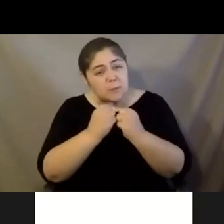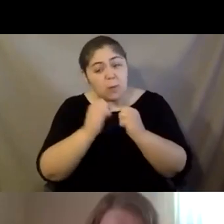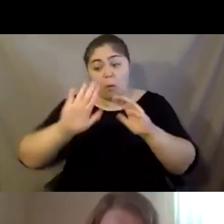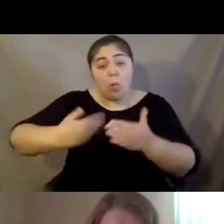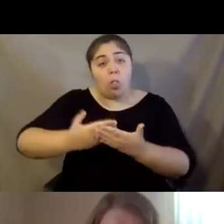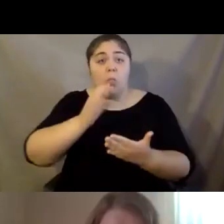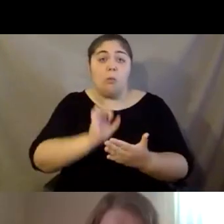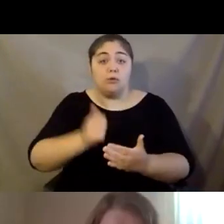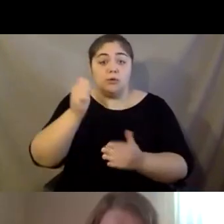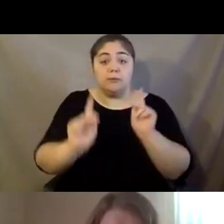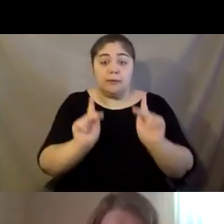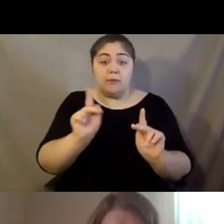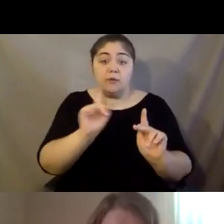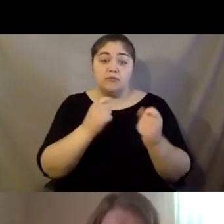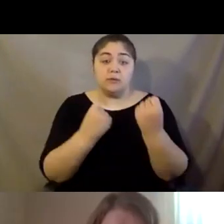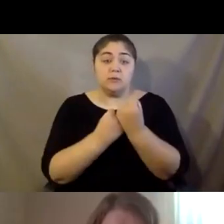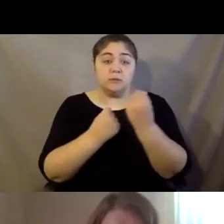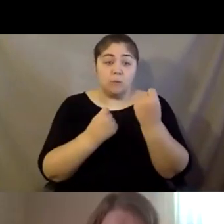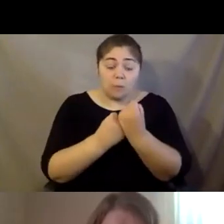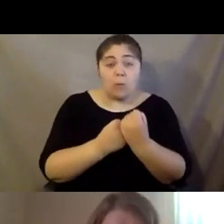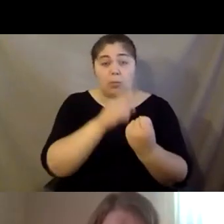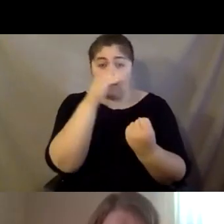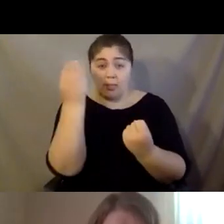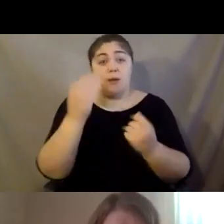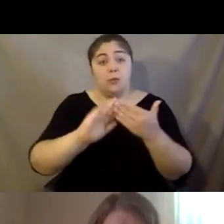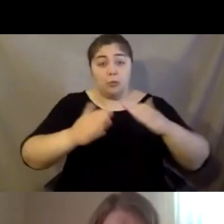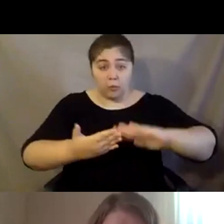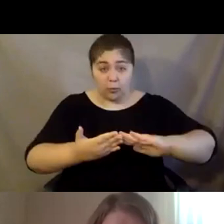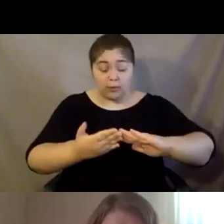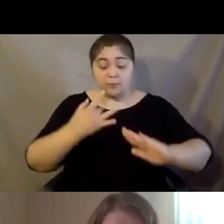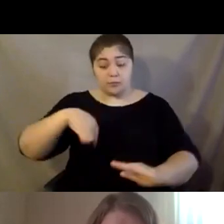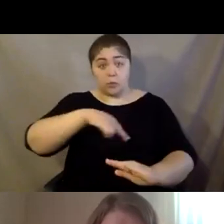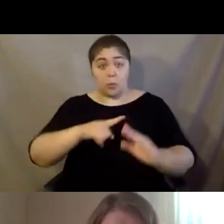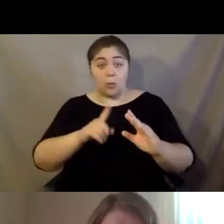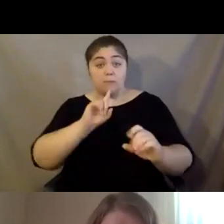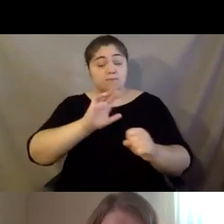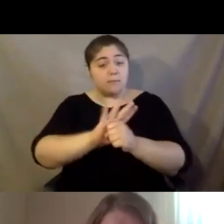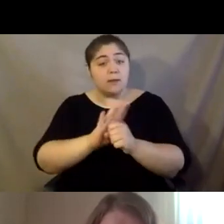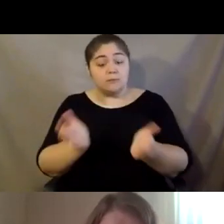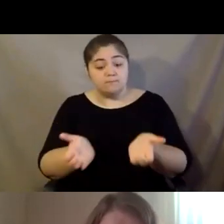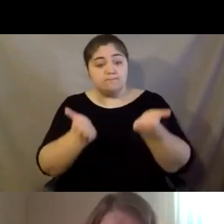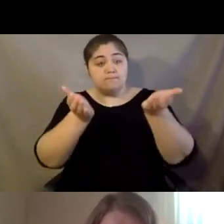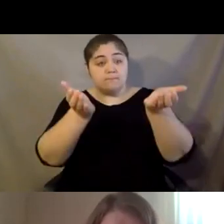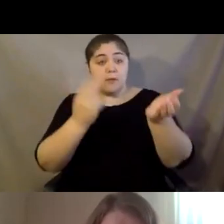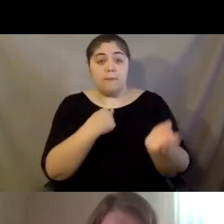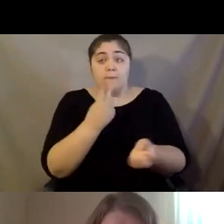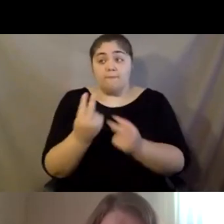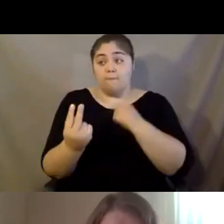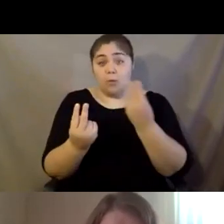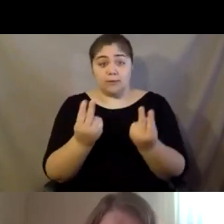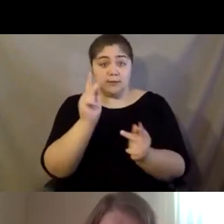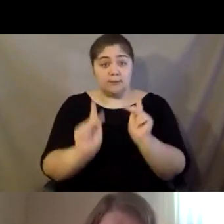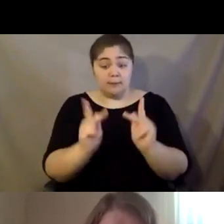stands in solidarity with the Black community. We pledge to uplift the voices of Black people in our community